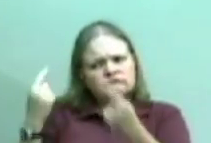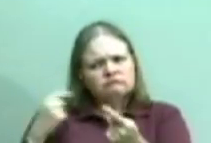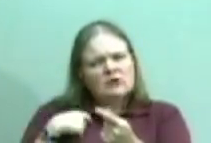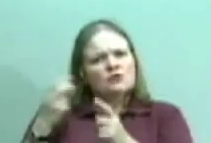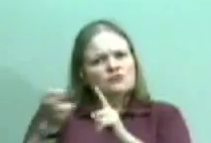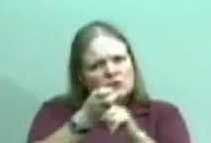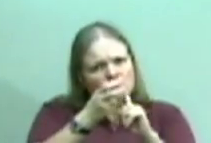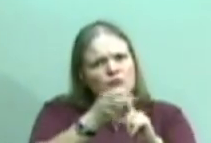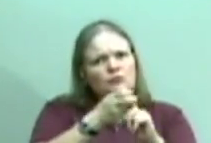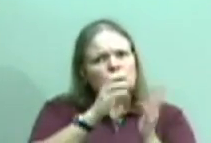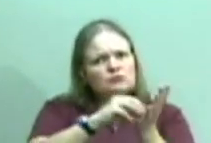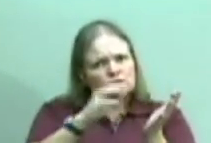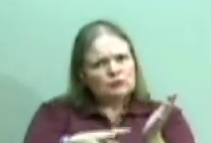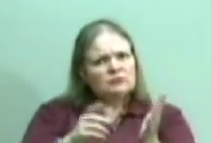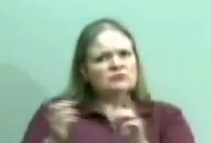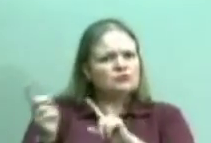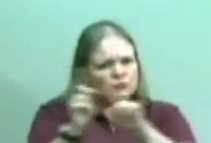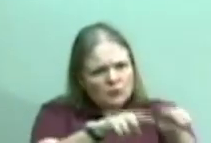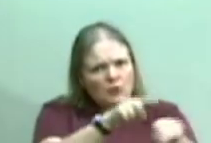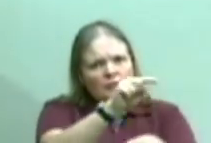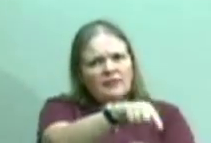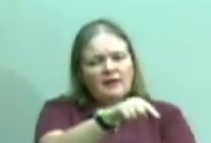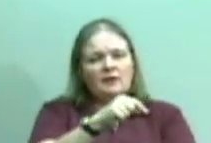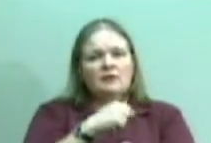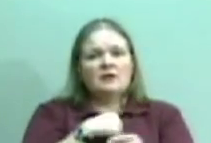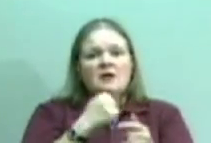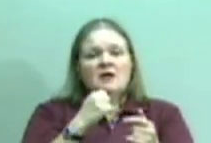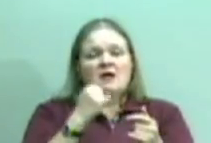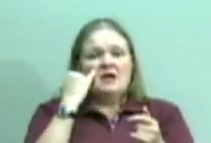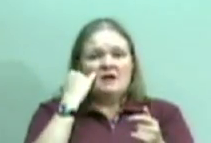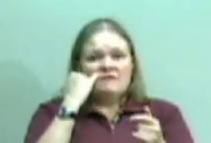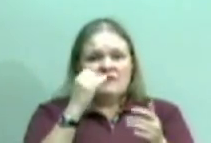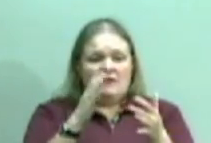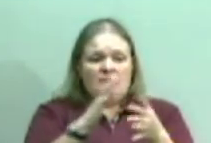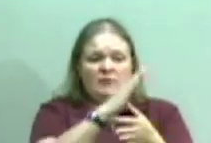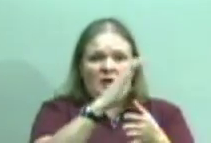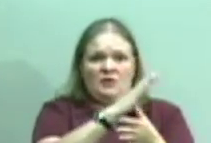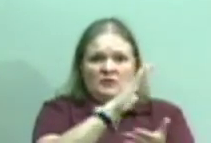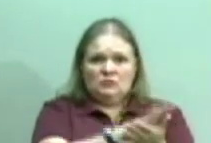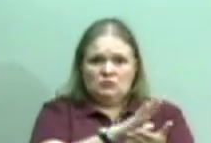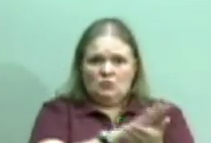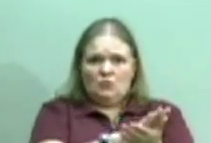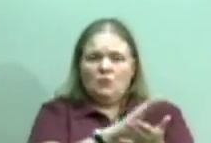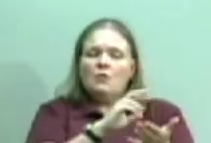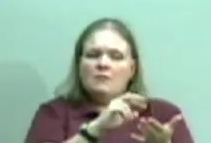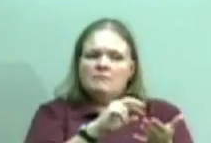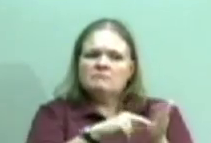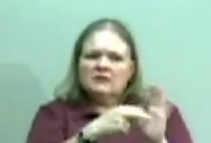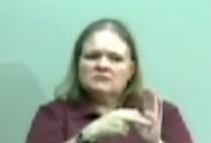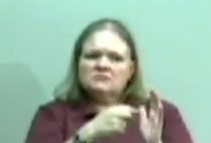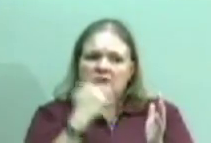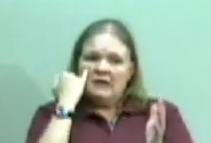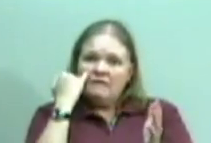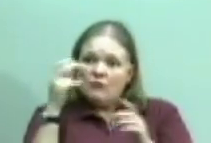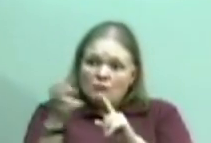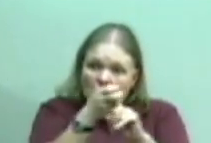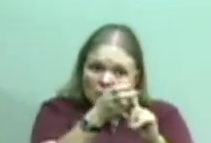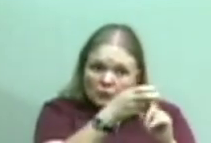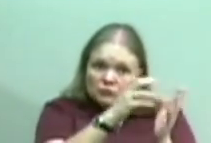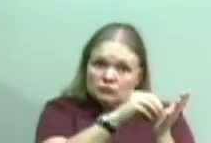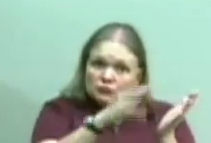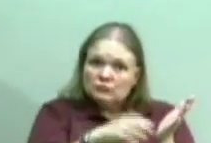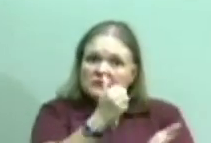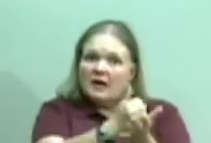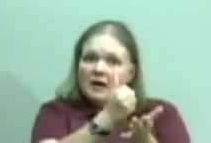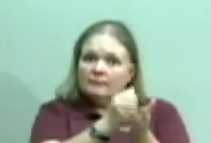we're a priority school, or a failing school. One way to change our scores is to recruit students to the magnet and help grow the scores. And every